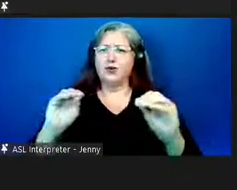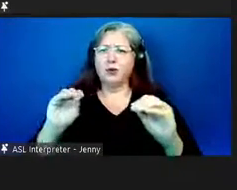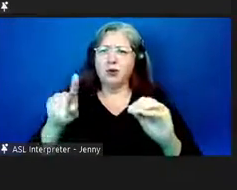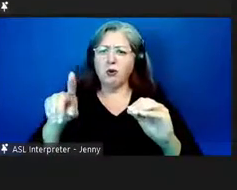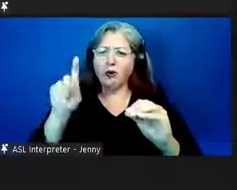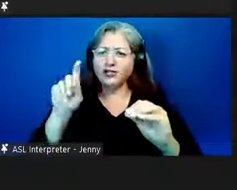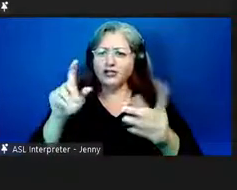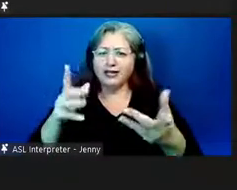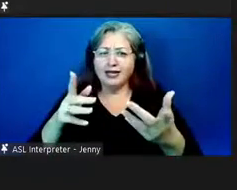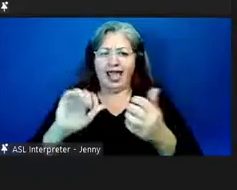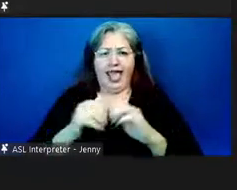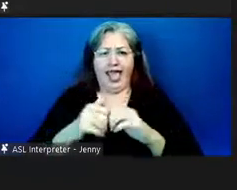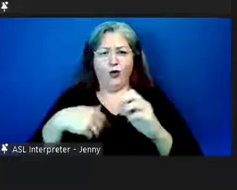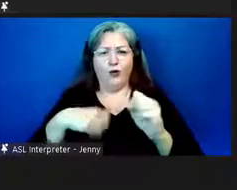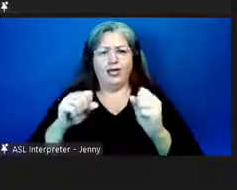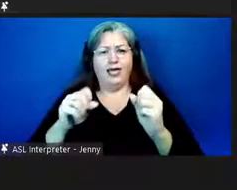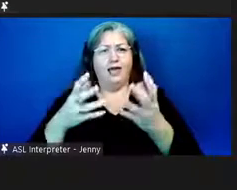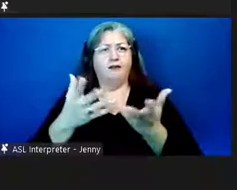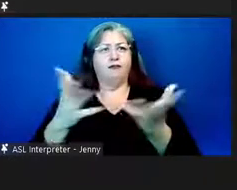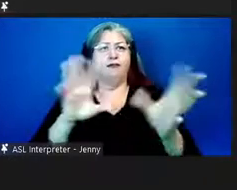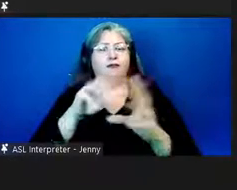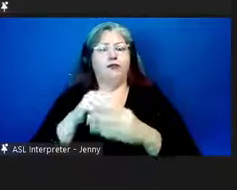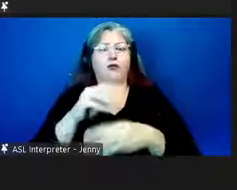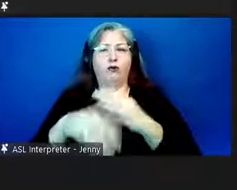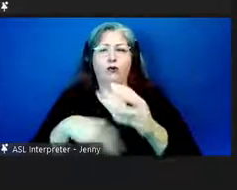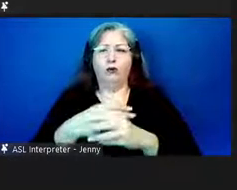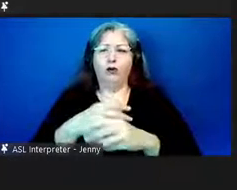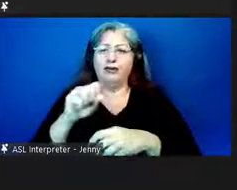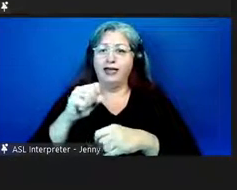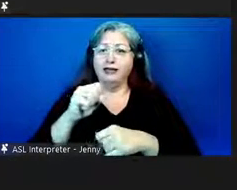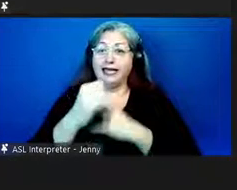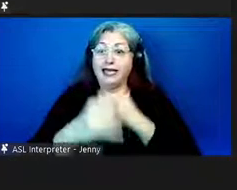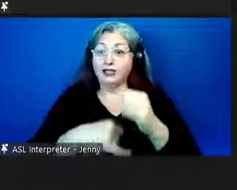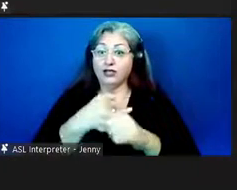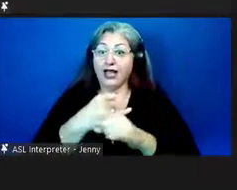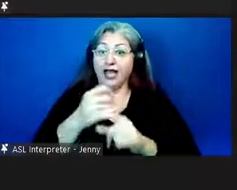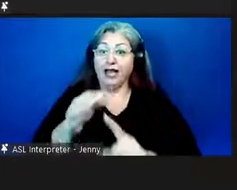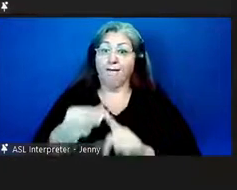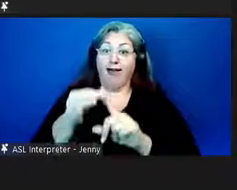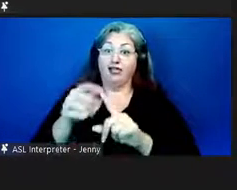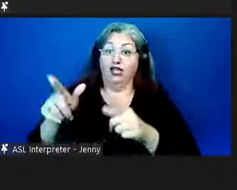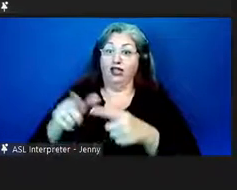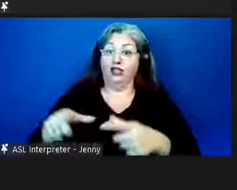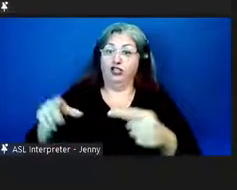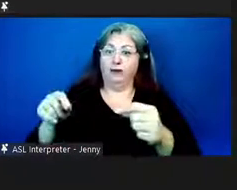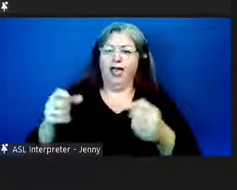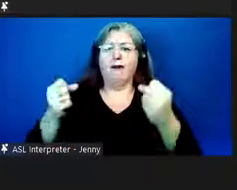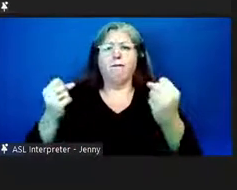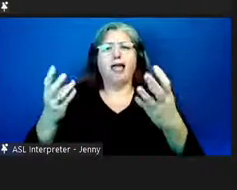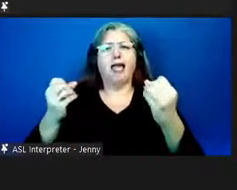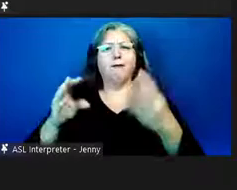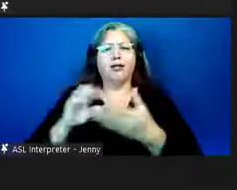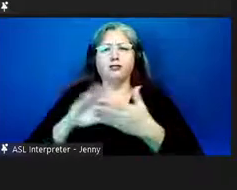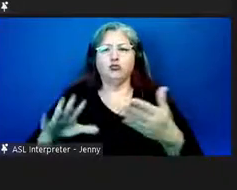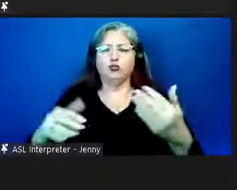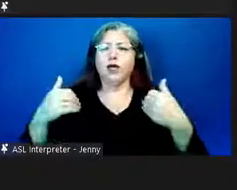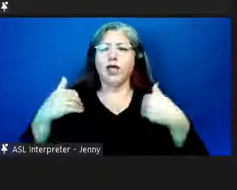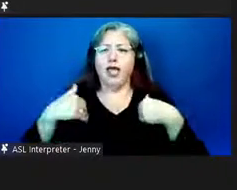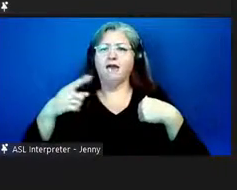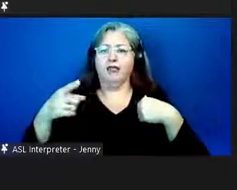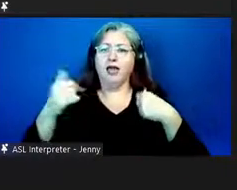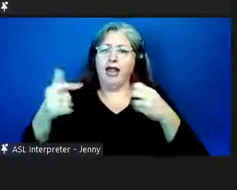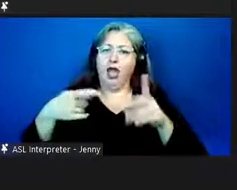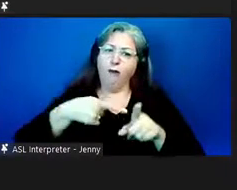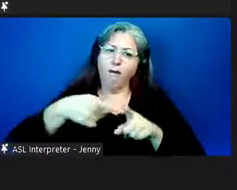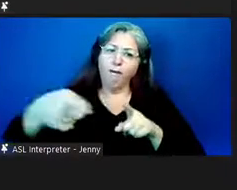is how do we encounter the world so international especially from japan we have many students who are majoring